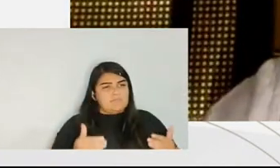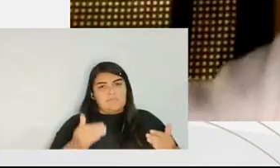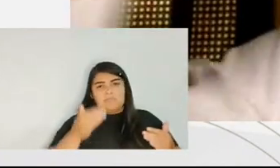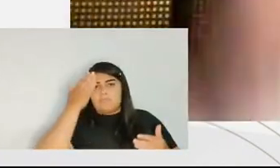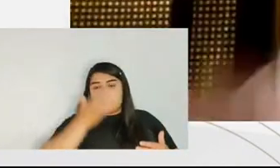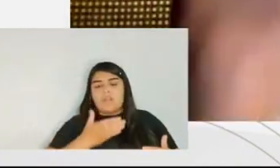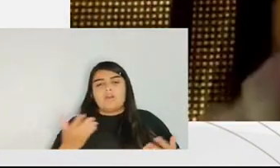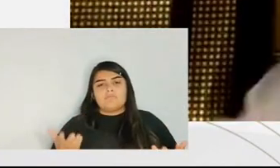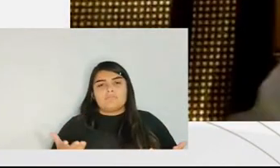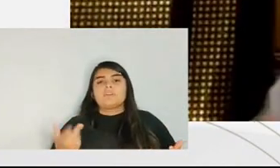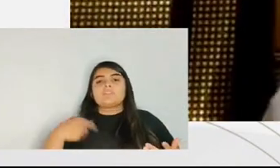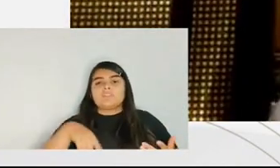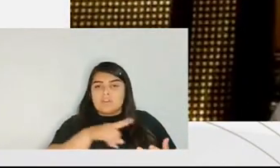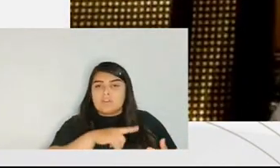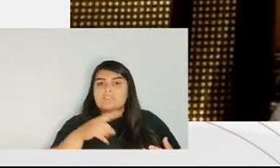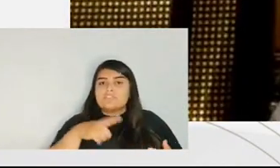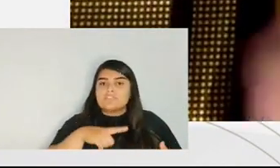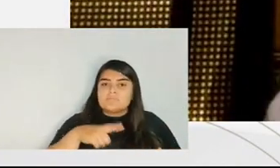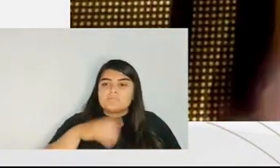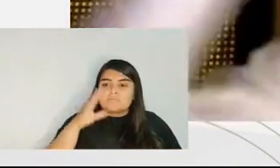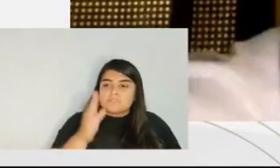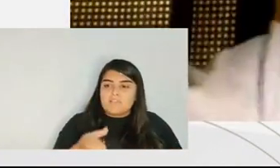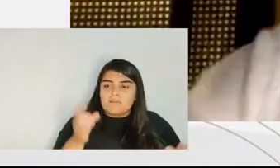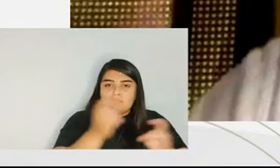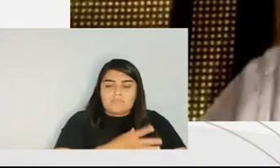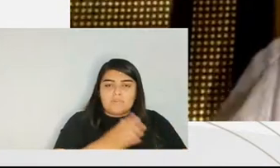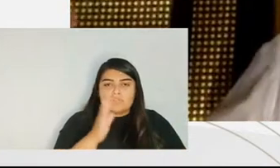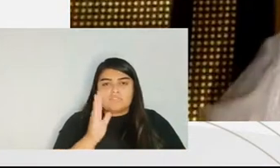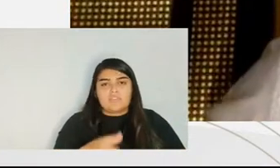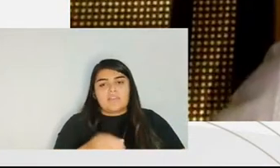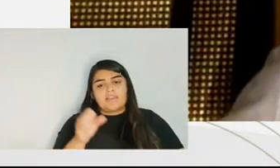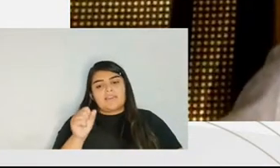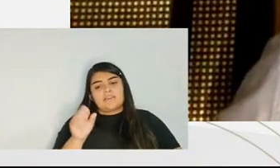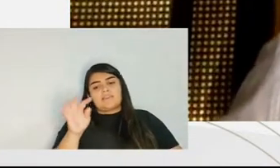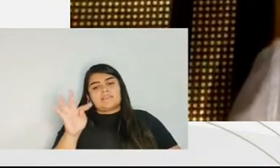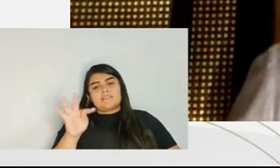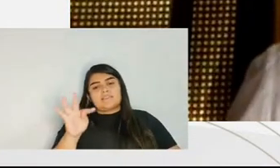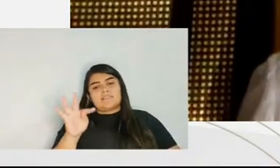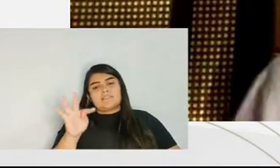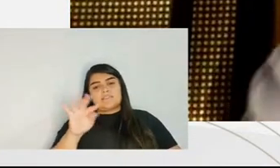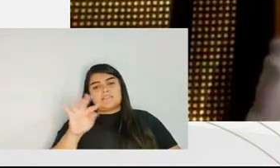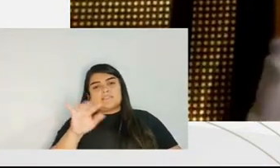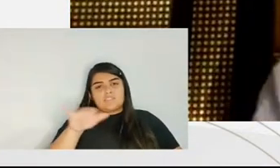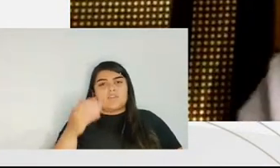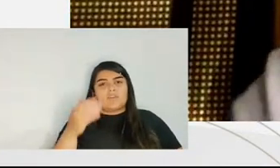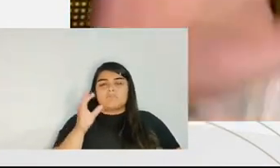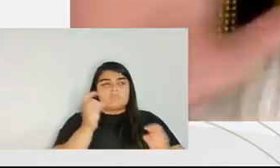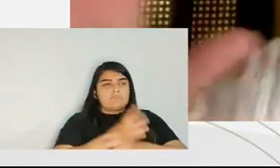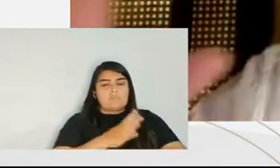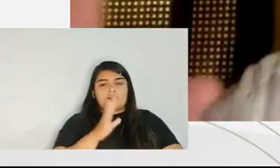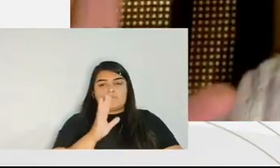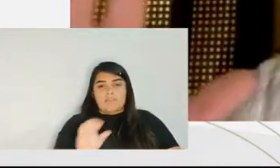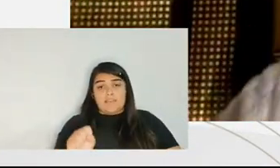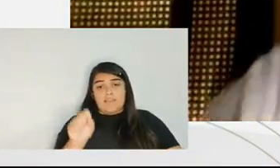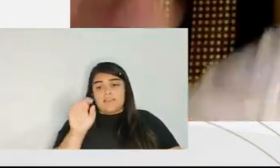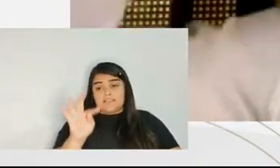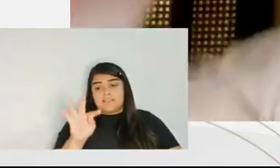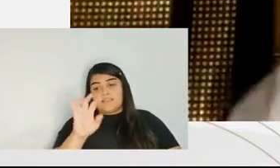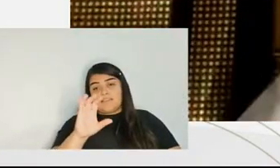decided by analyzing facts and proof we have to accept